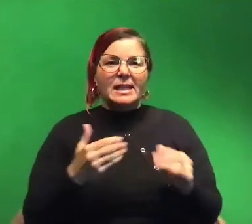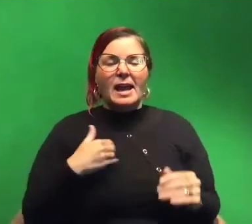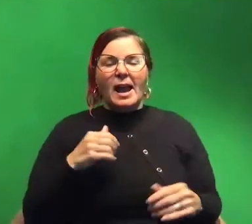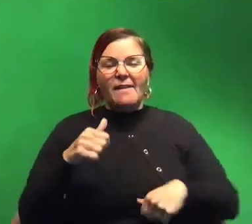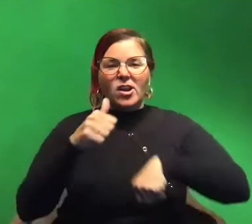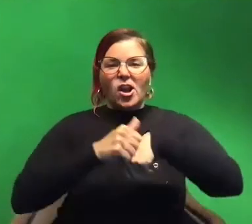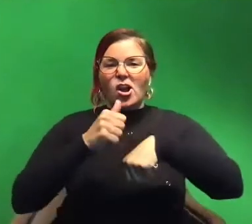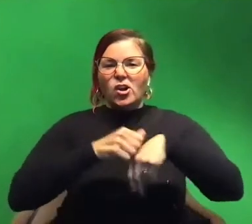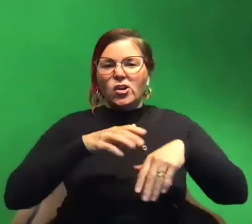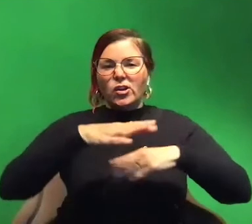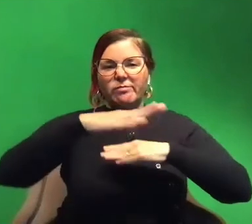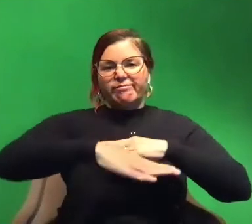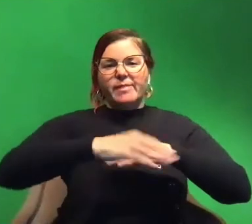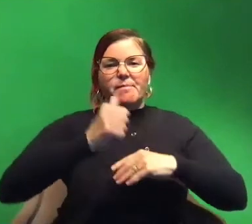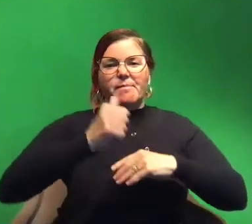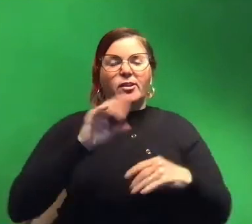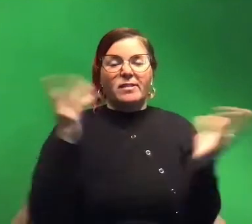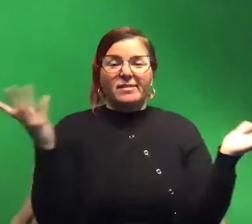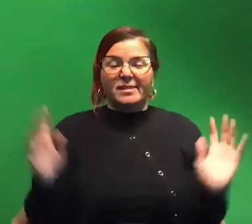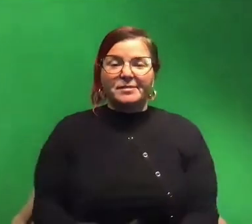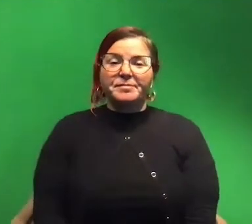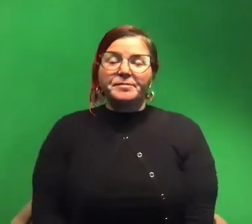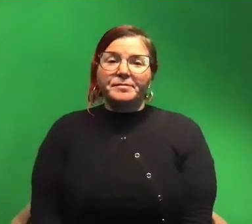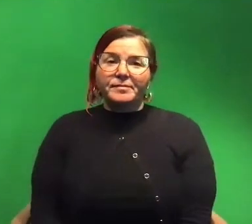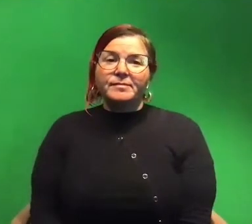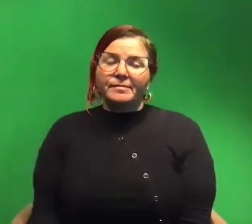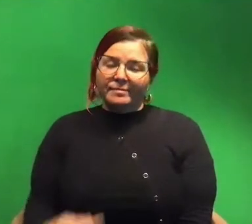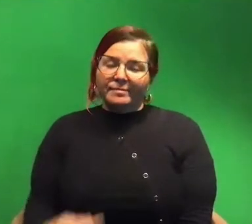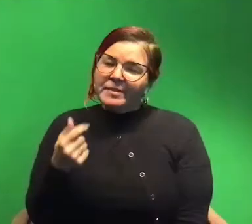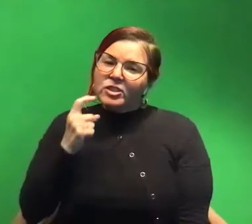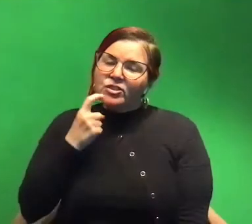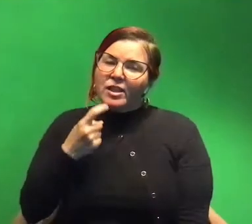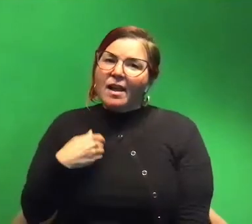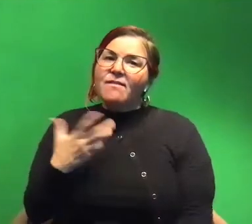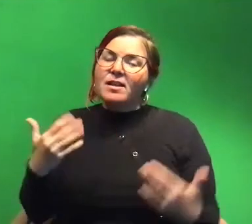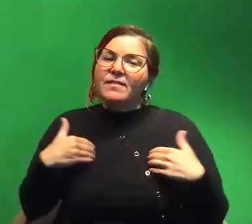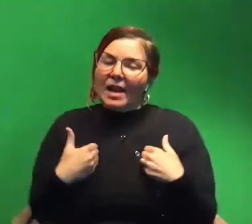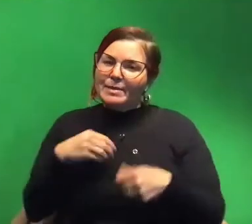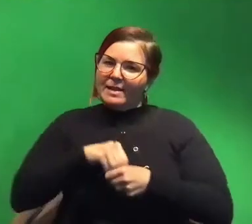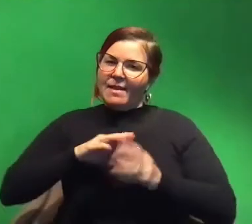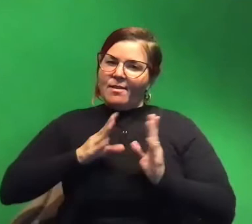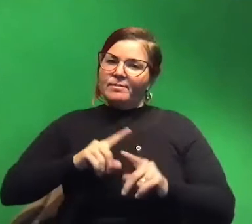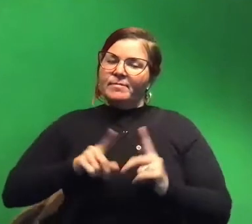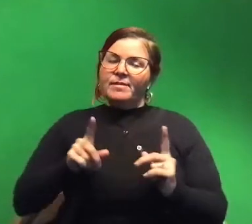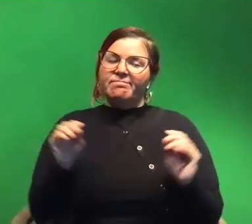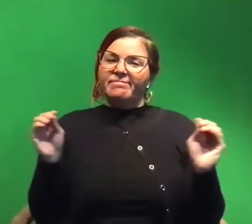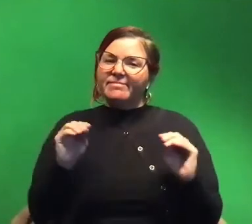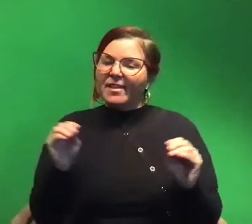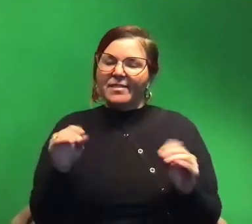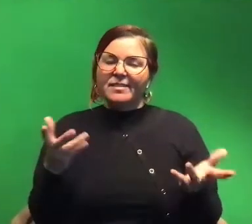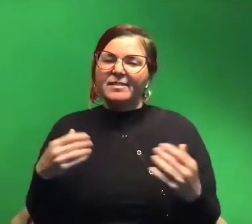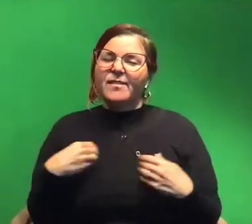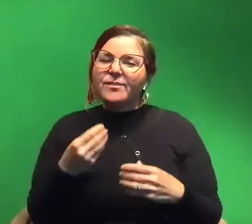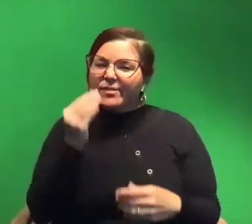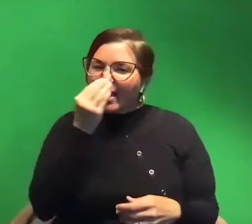out back that's basically all I've got going on so I'm a little jealous I've got lots of animals in the house but nothing else I've got some flowers